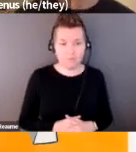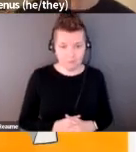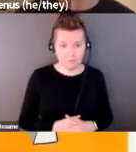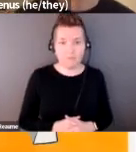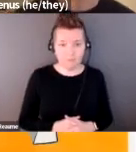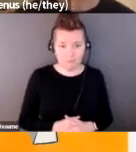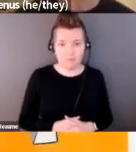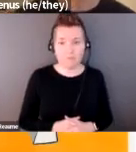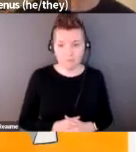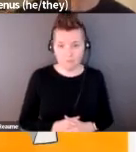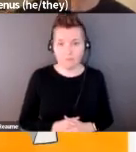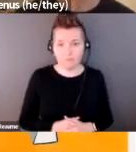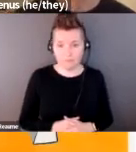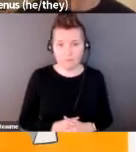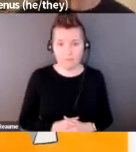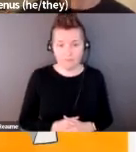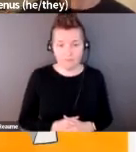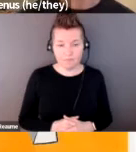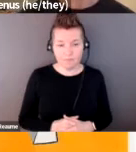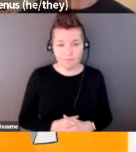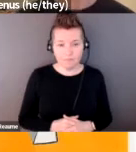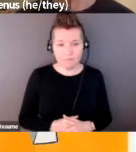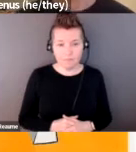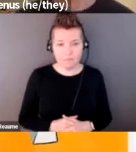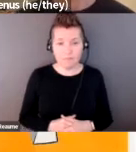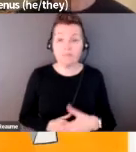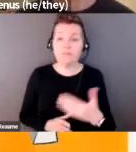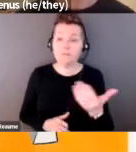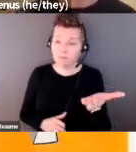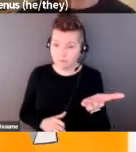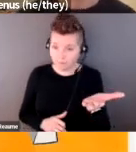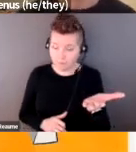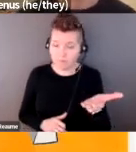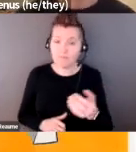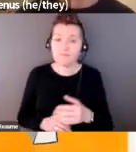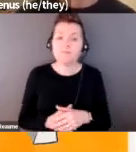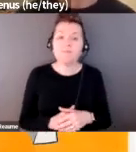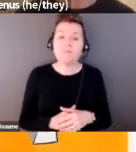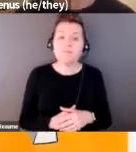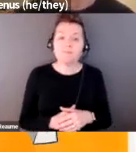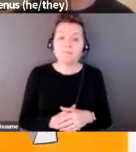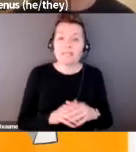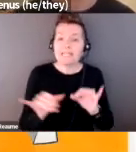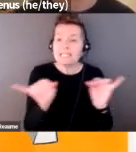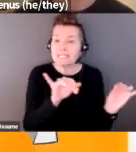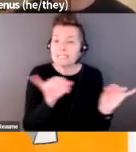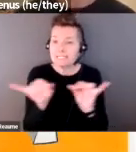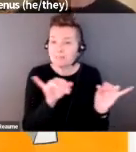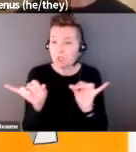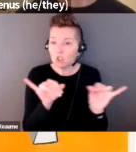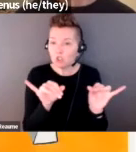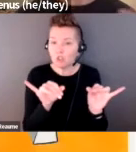These works are also similarly using the triangle formations that I create,